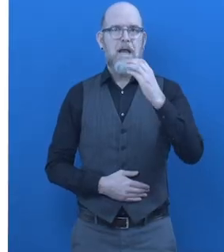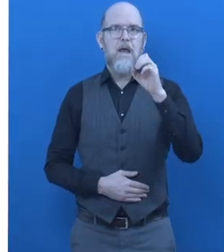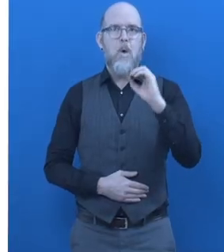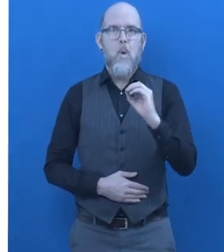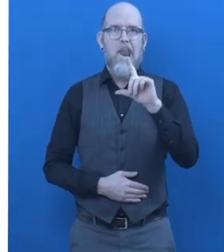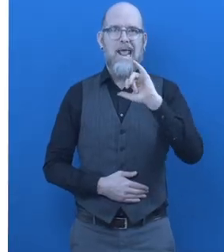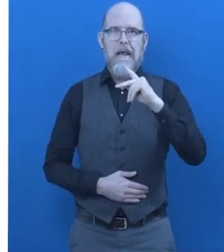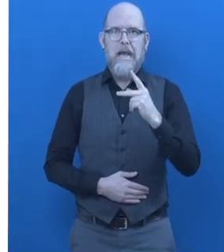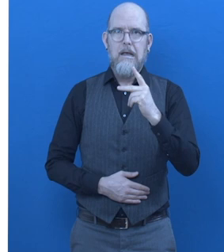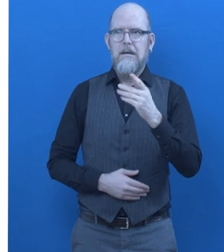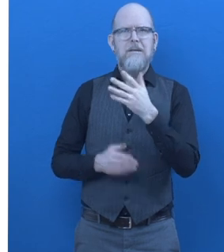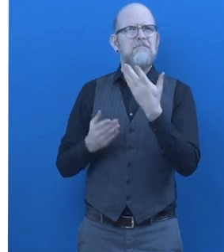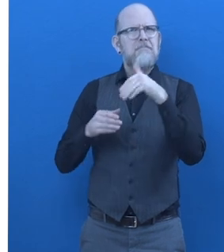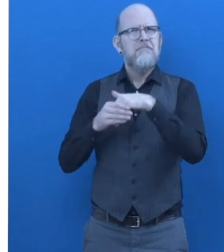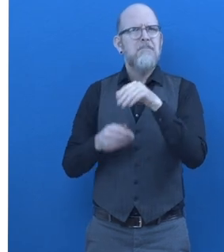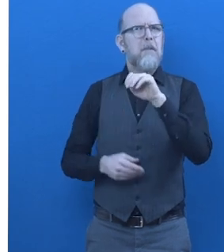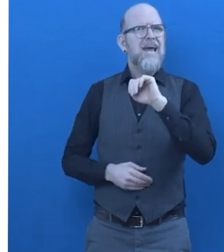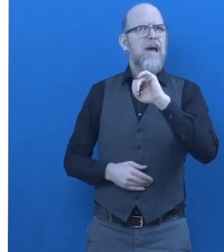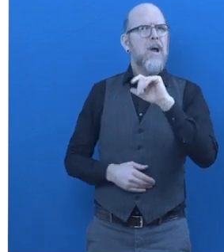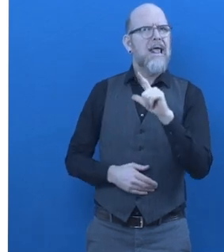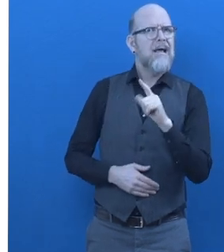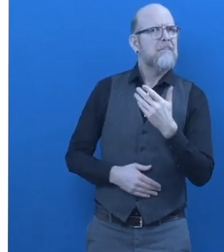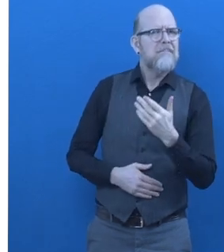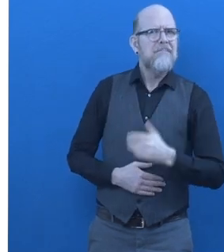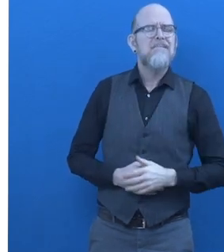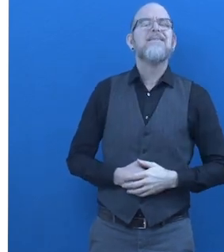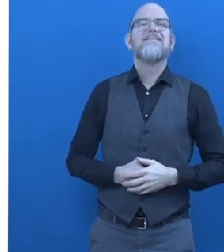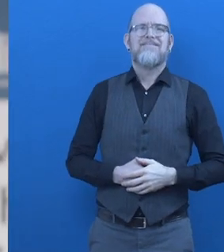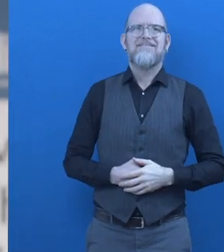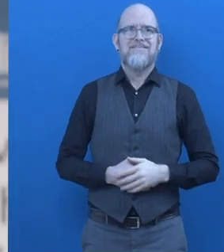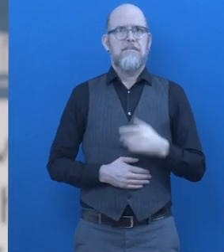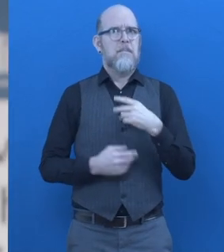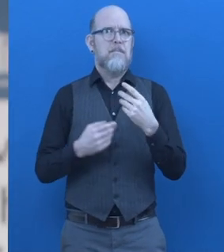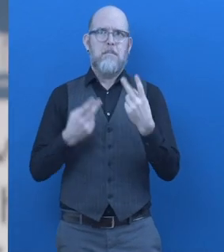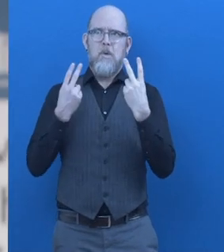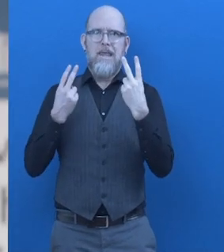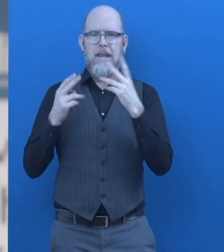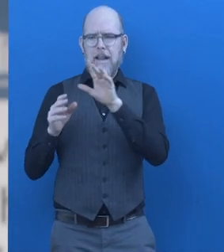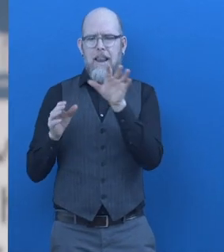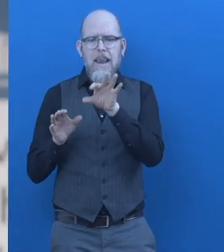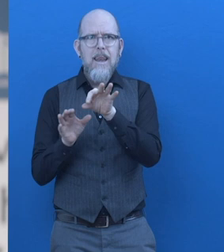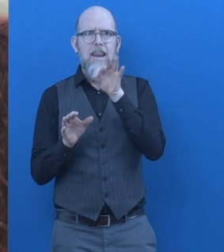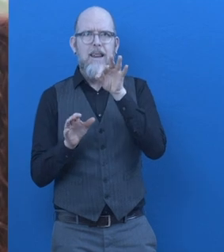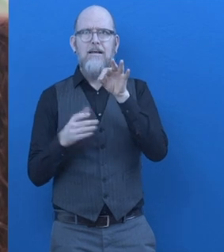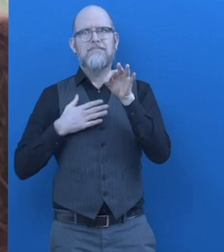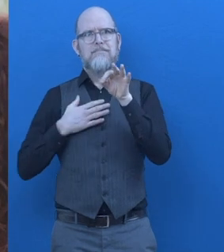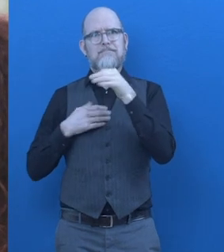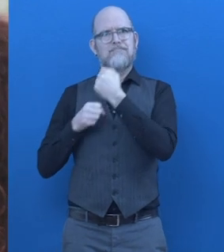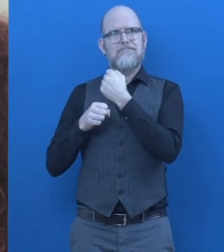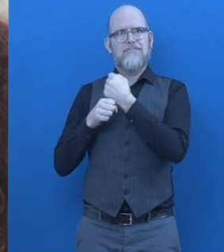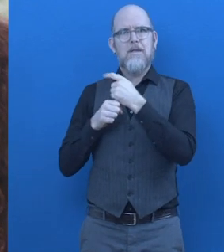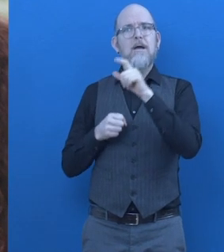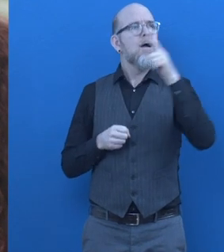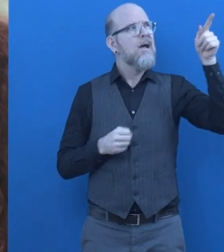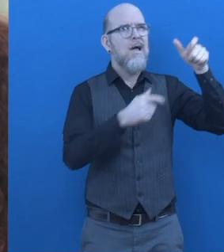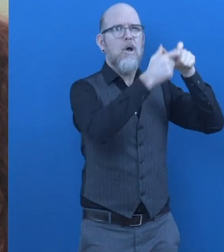What is MicroLink about? Nasser Siabi, CEO. The essential element of our work is to prove to the